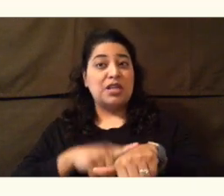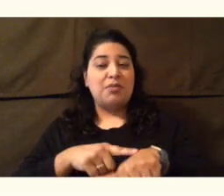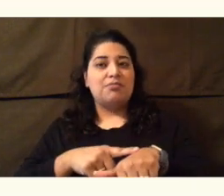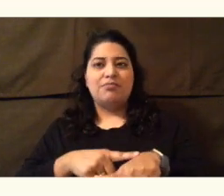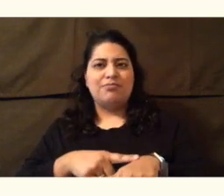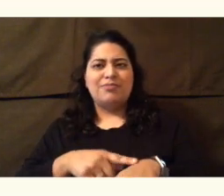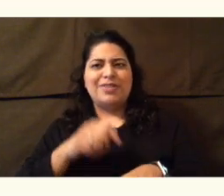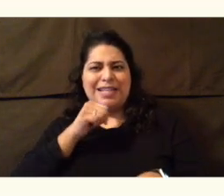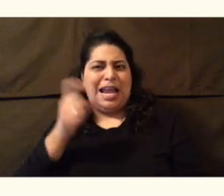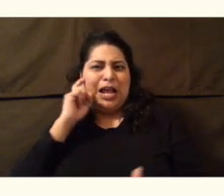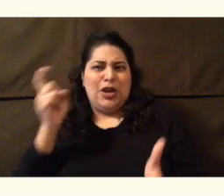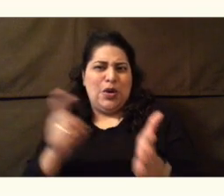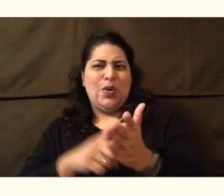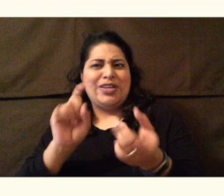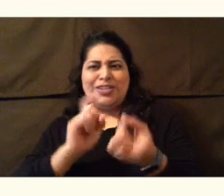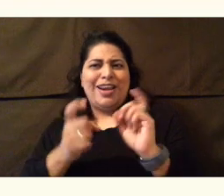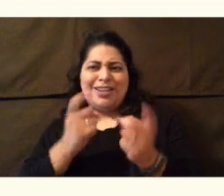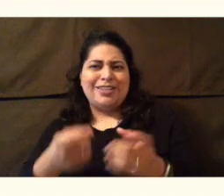changes.